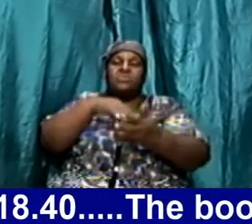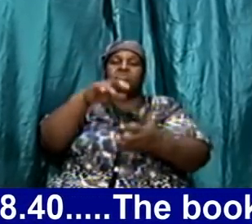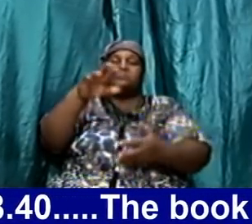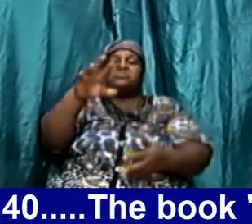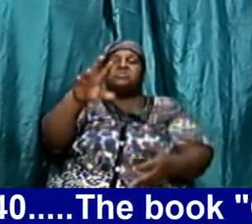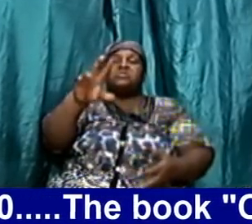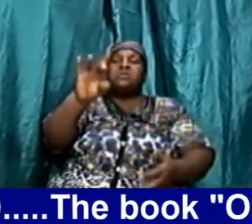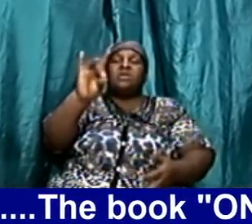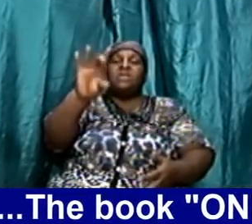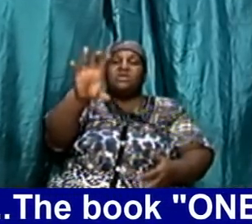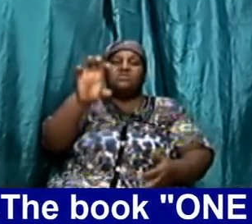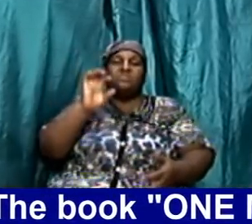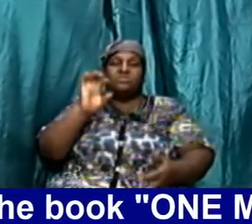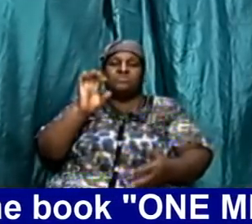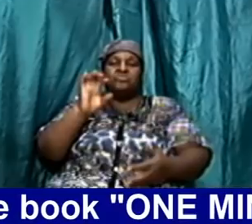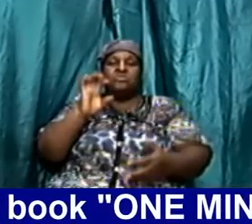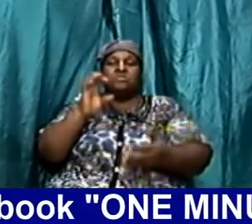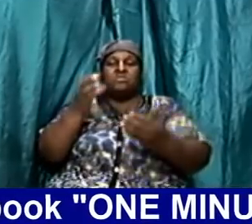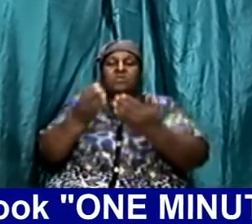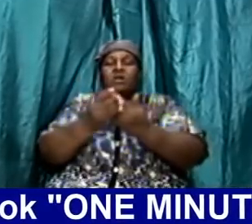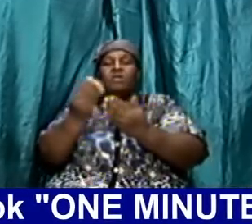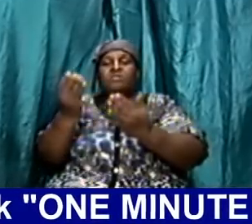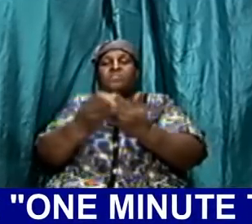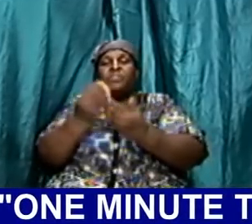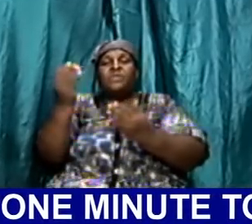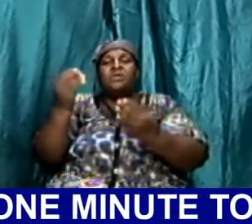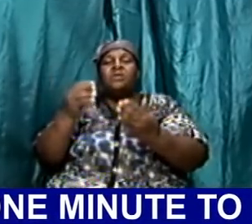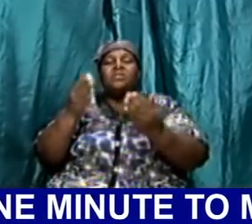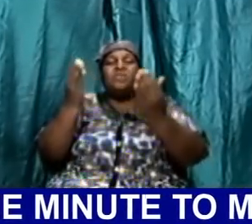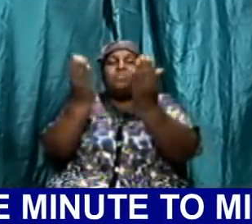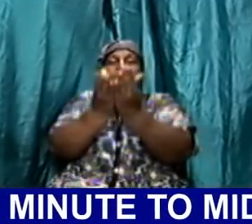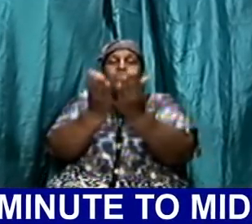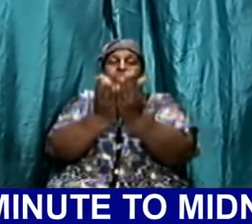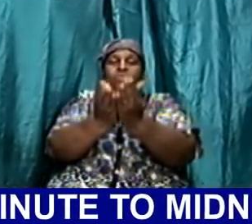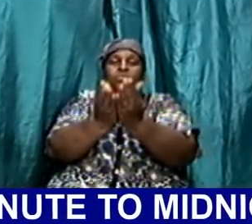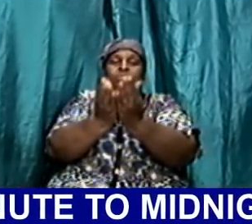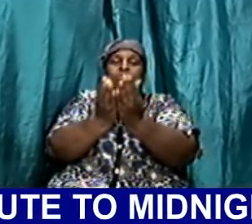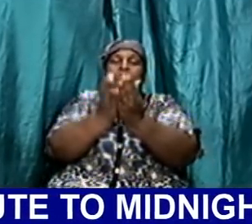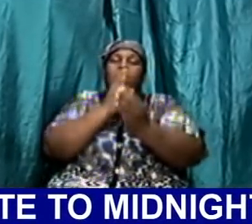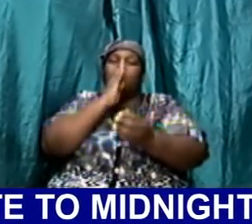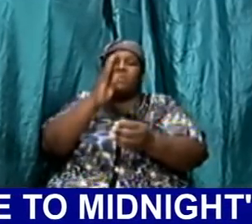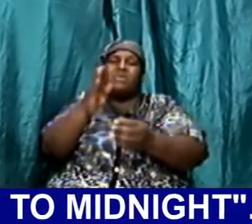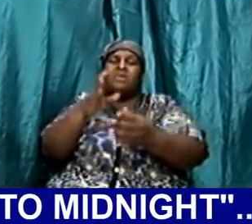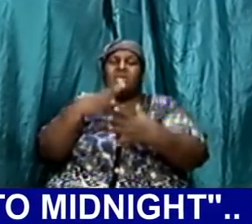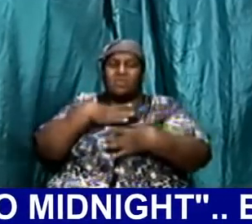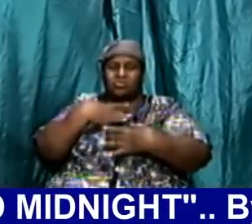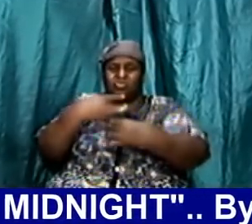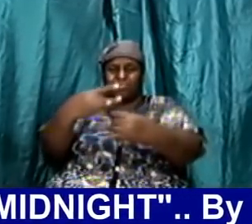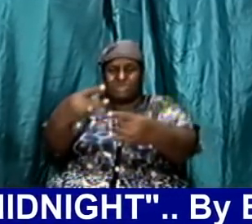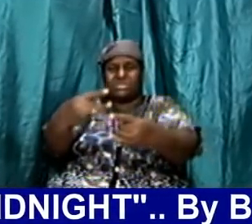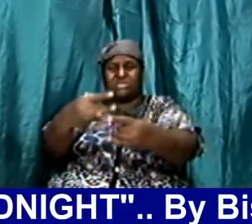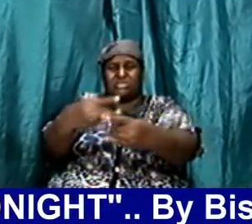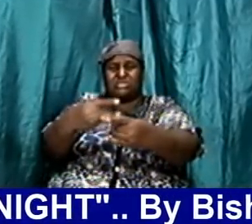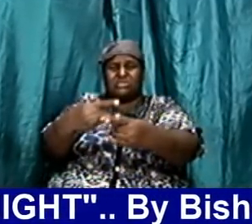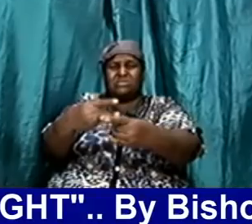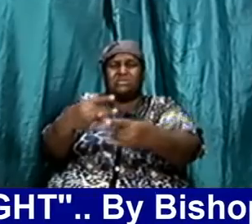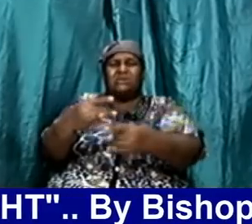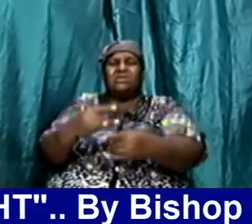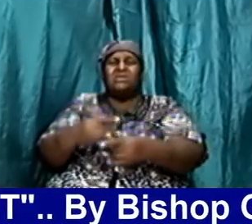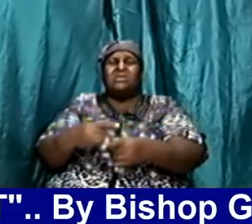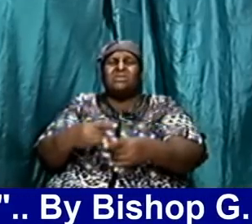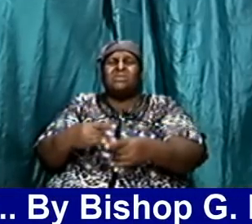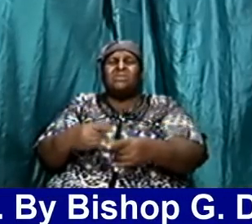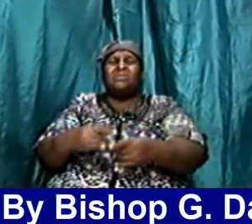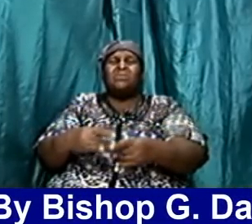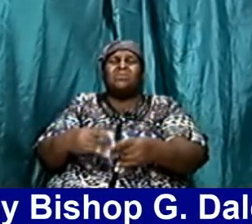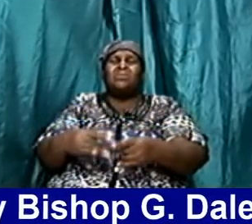can tell you that the book is going to be very interesting it's going to cover all that we want we hear about this